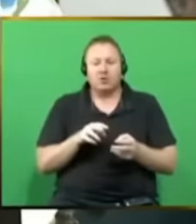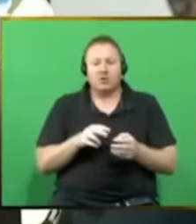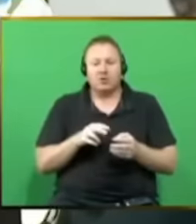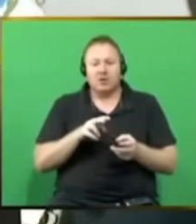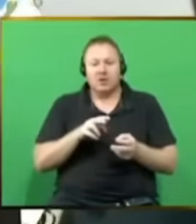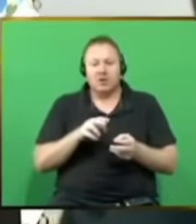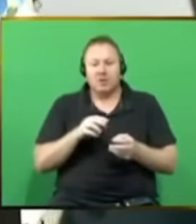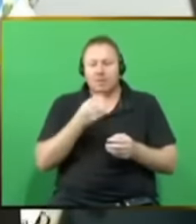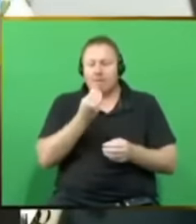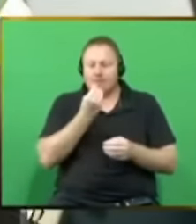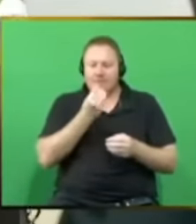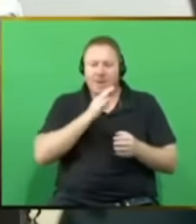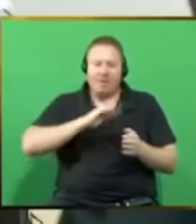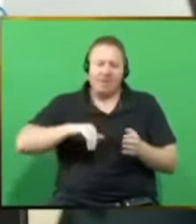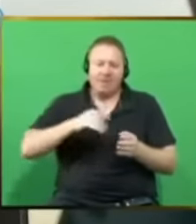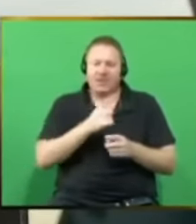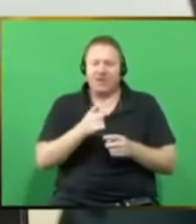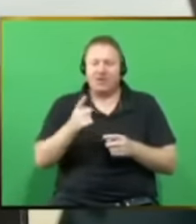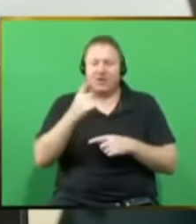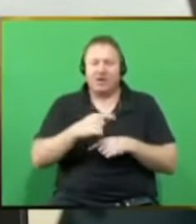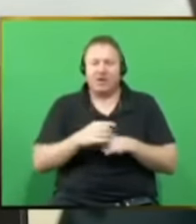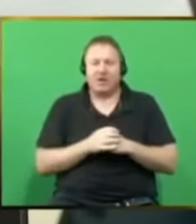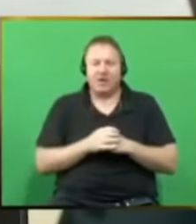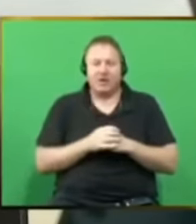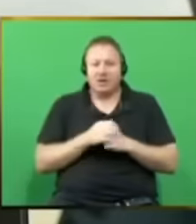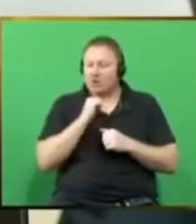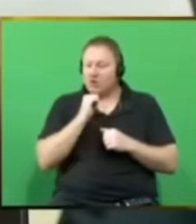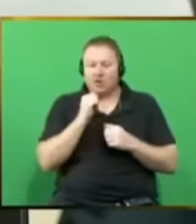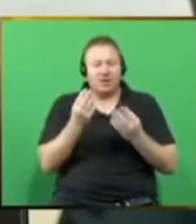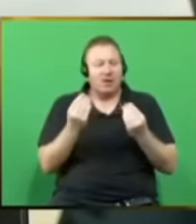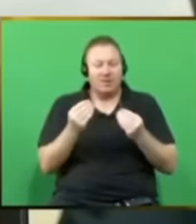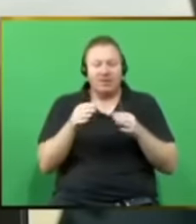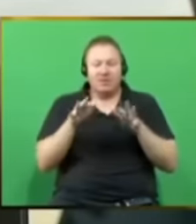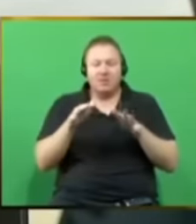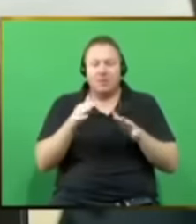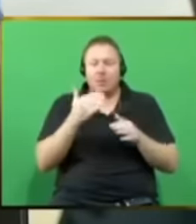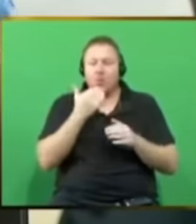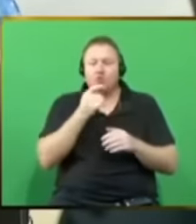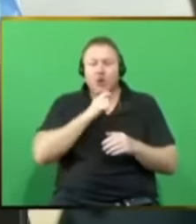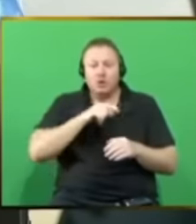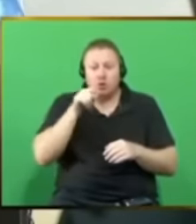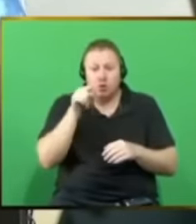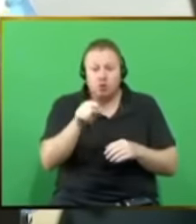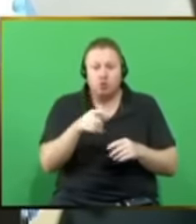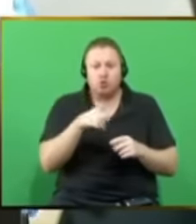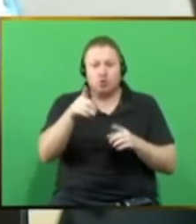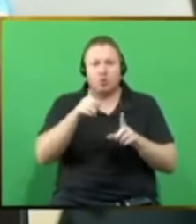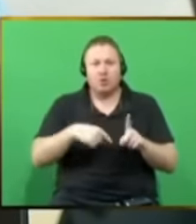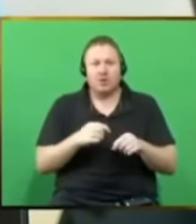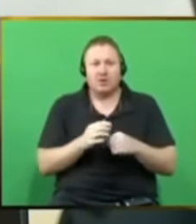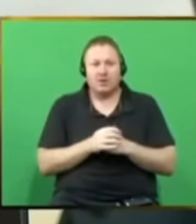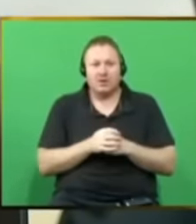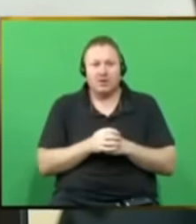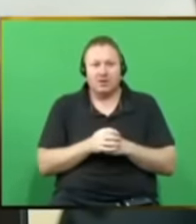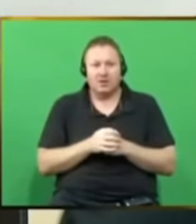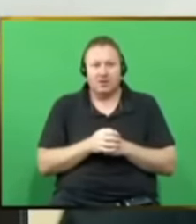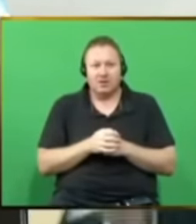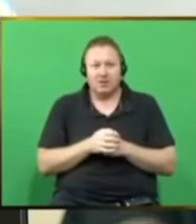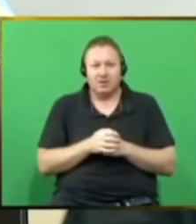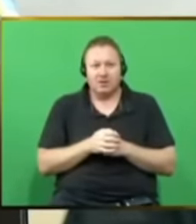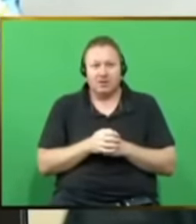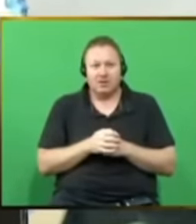numbers. These are people who put their trust in you and you have let them down. These are the who put